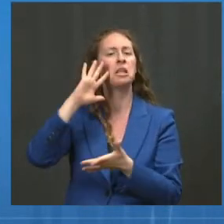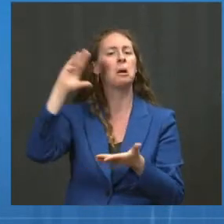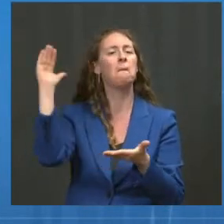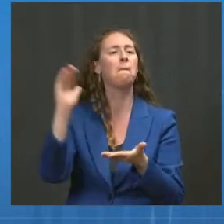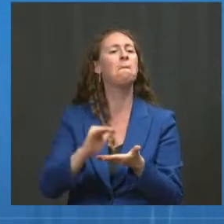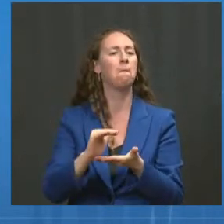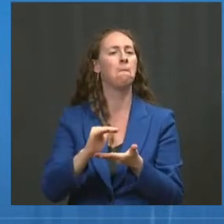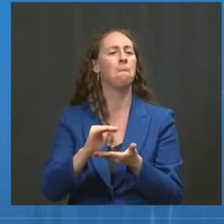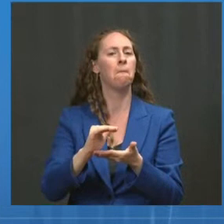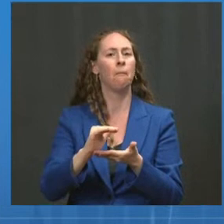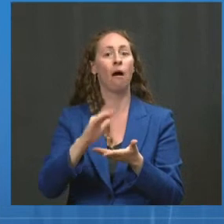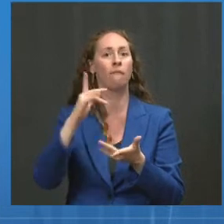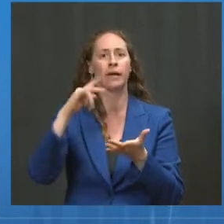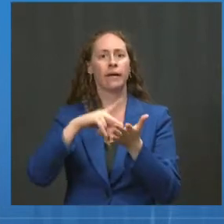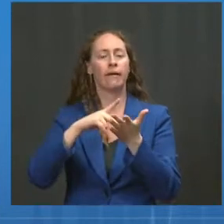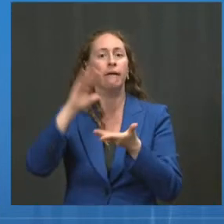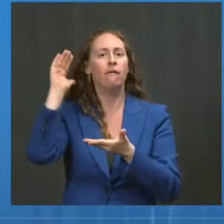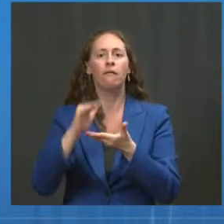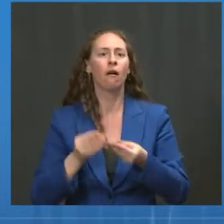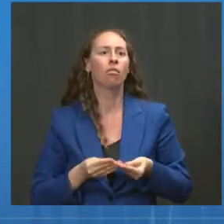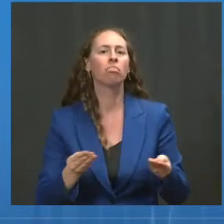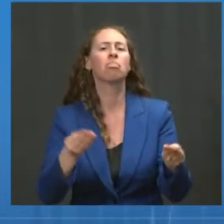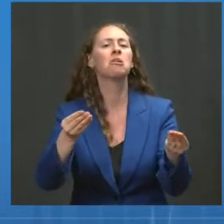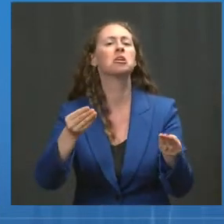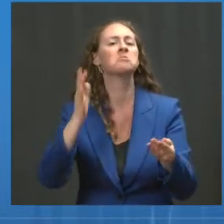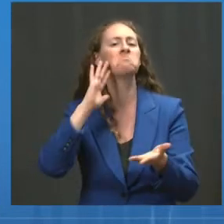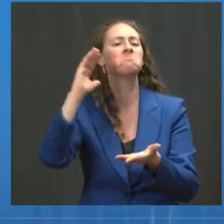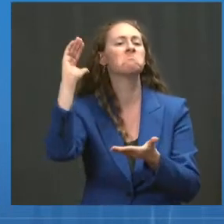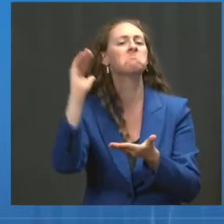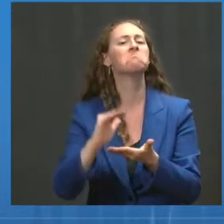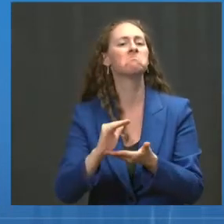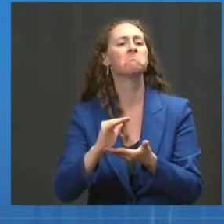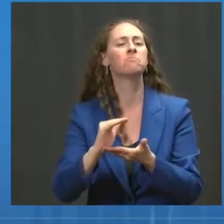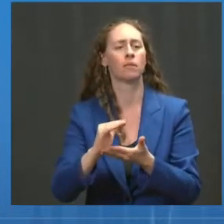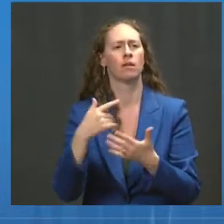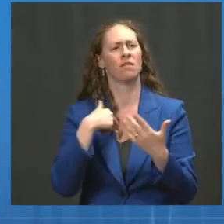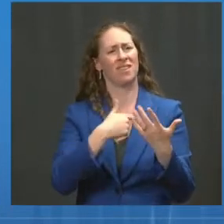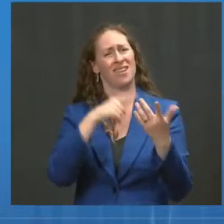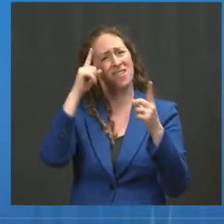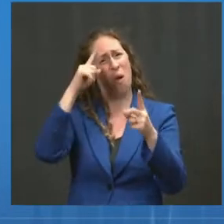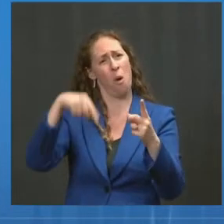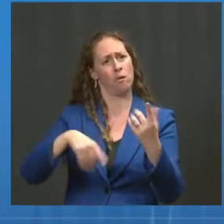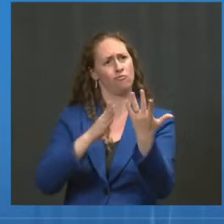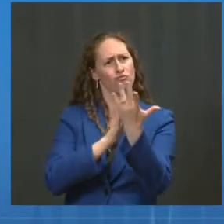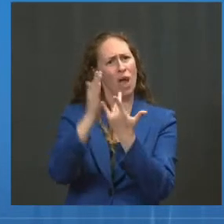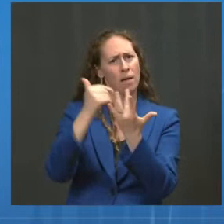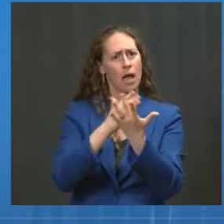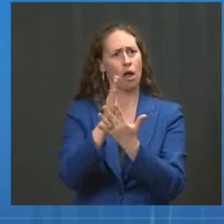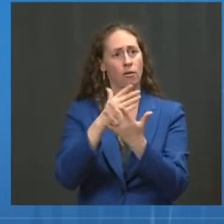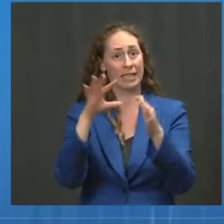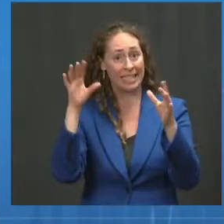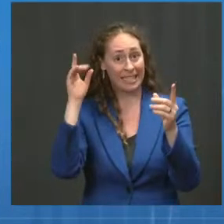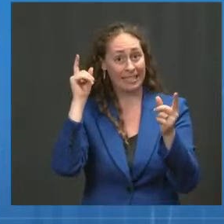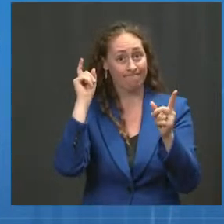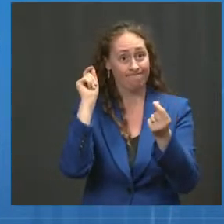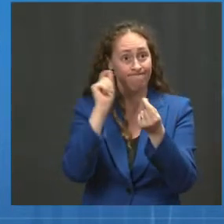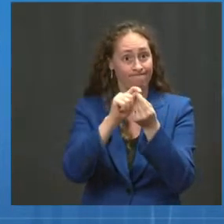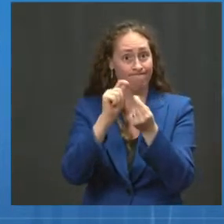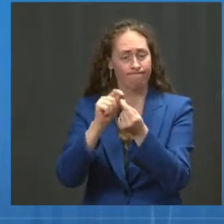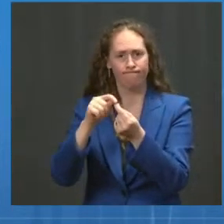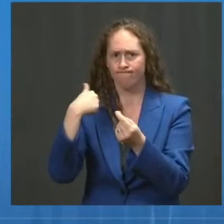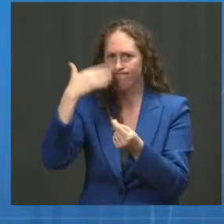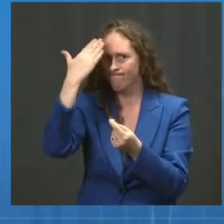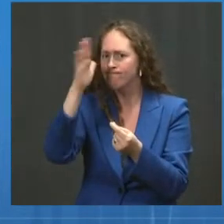transmission. But the bottom line, with full transparency, we don't know that right now. Well, we appreciate all the good